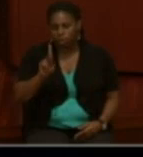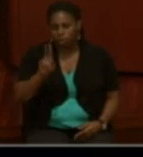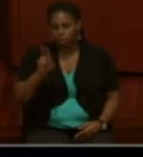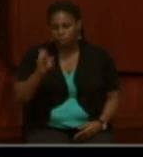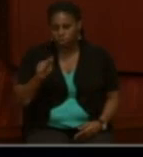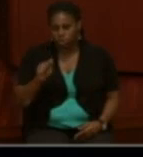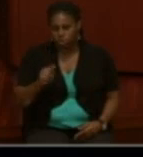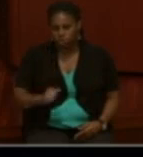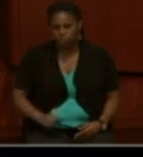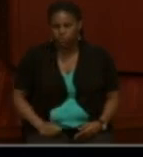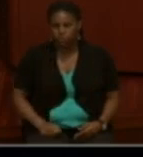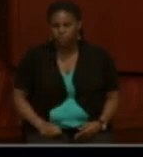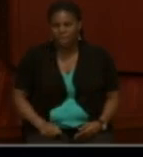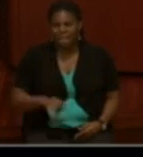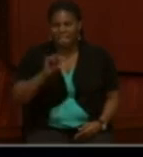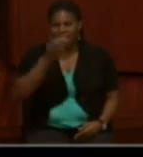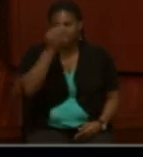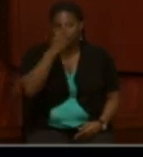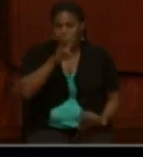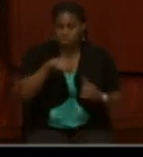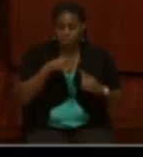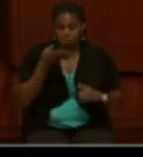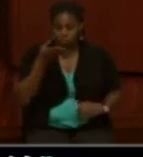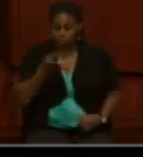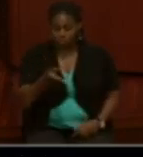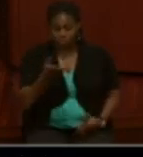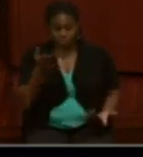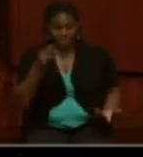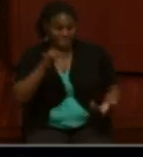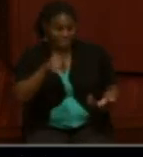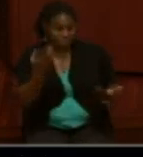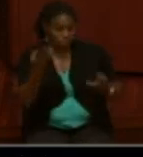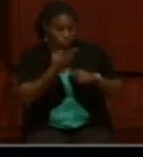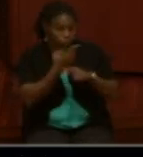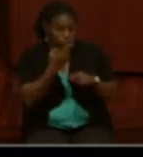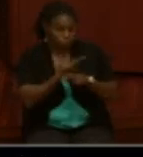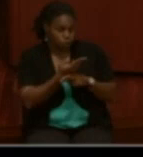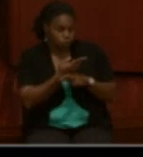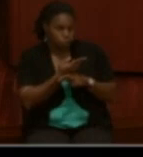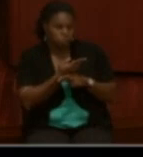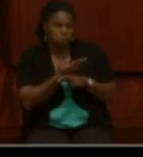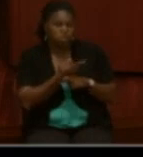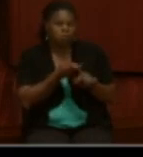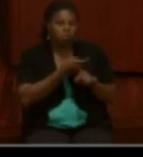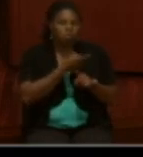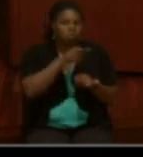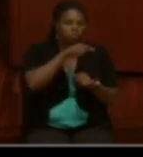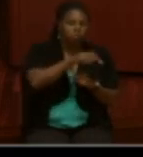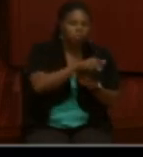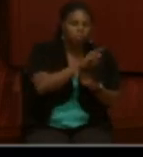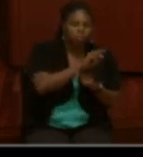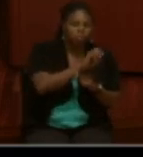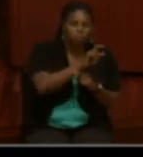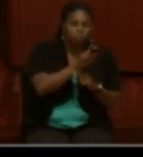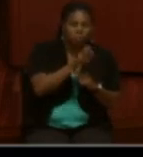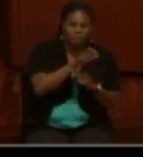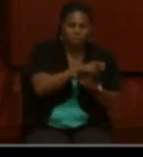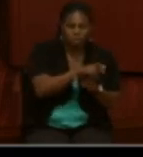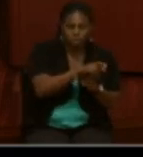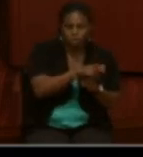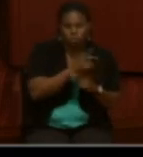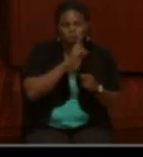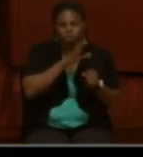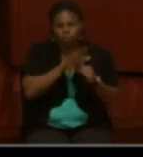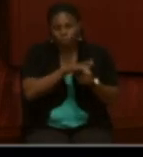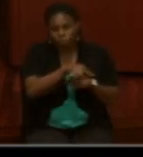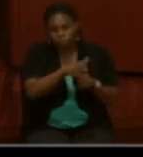So that's the information about him and that's the information they would have used. It would have gone from the quartermaster. They would have confirmed his service with